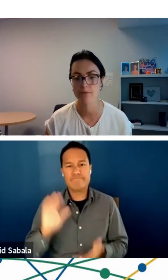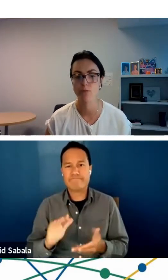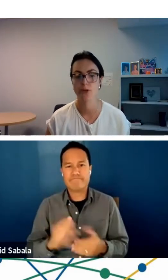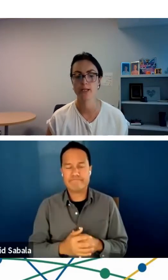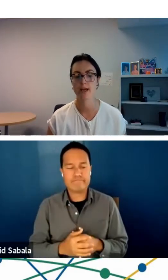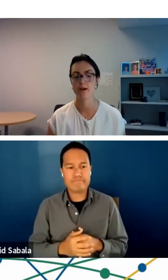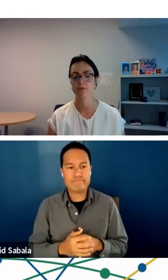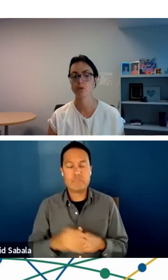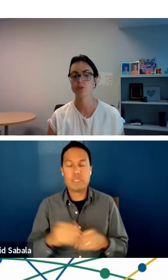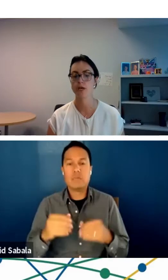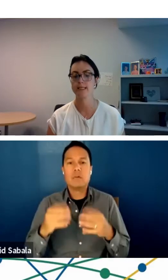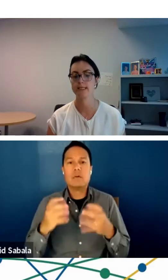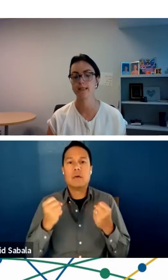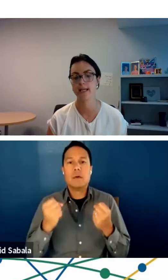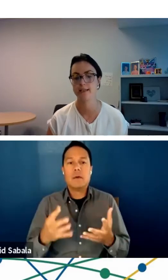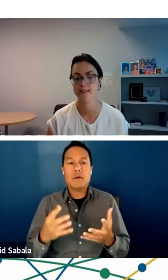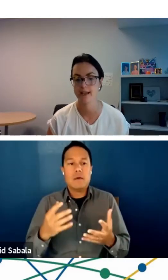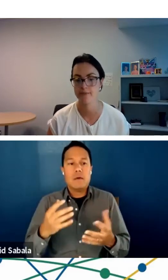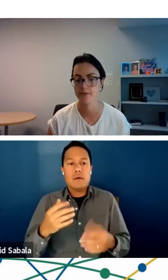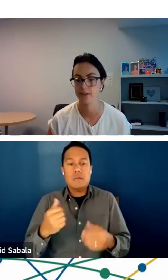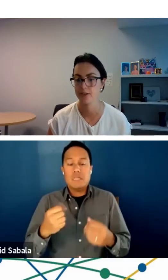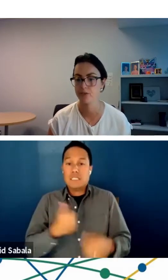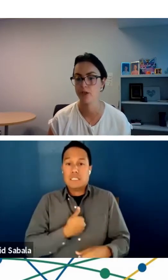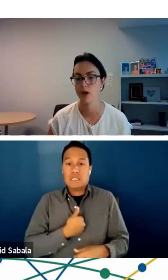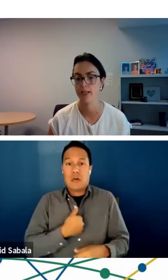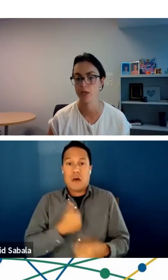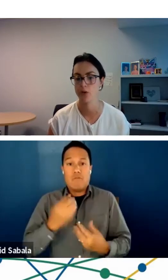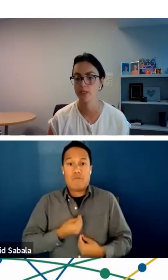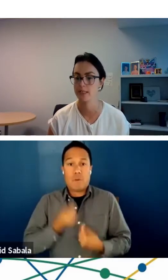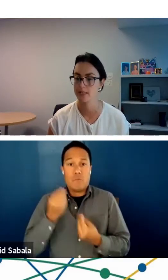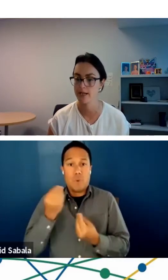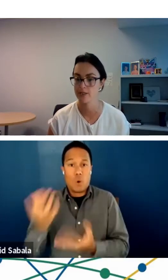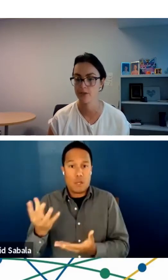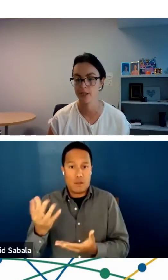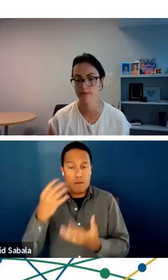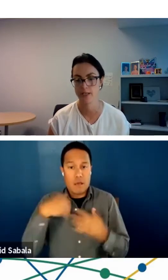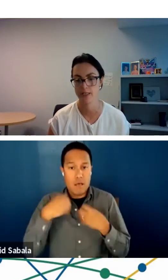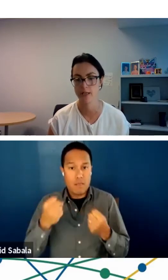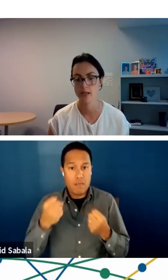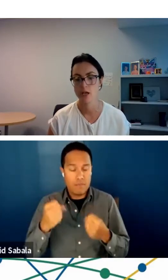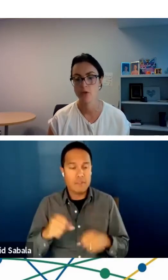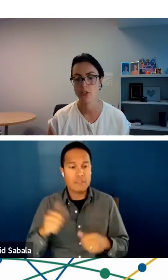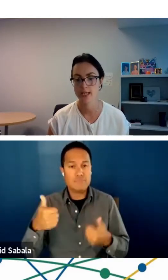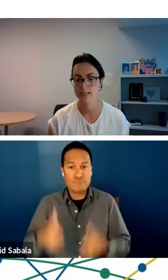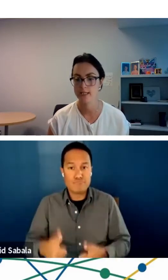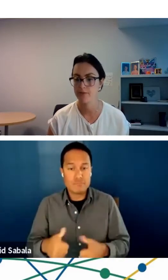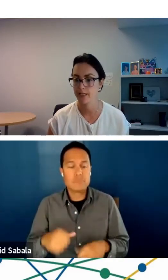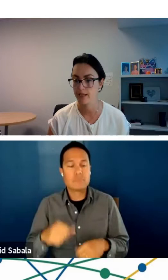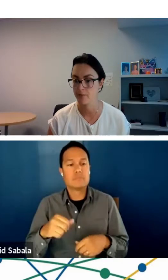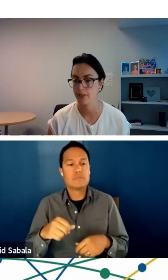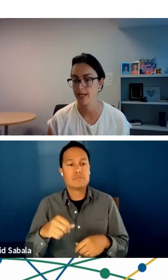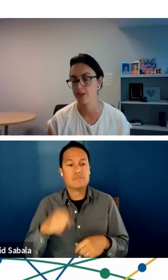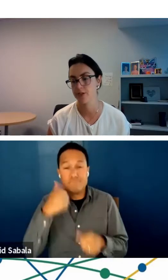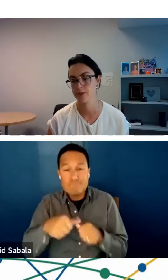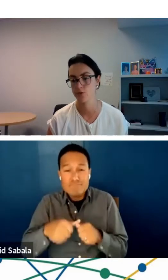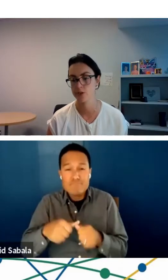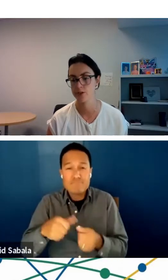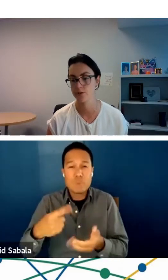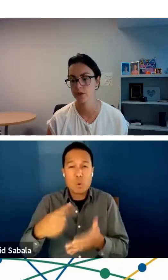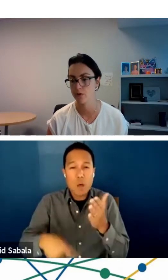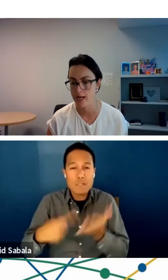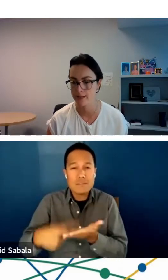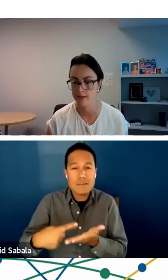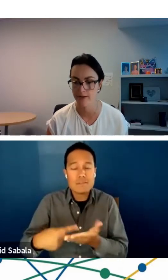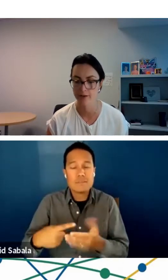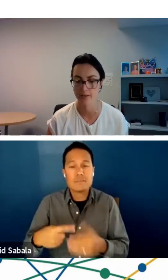with poor self-reported health were twice as likely to have difficulty recalling what was discussed during the visit, which has significant implications of